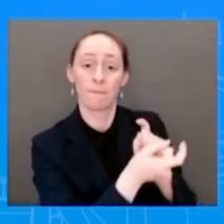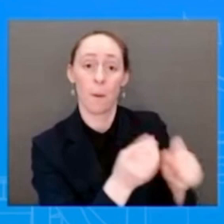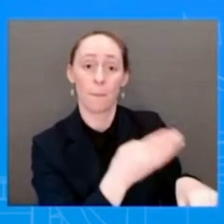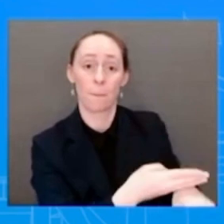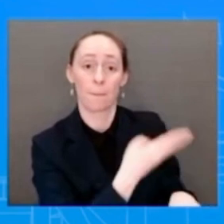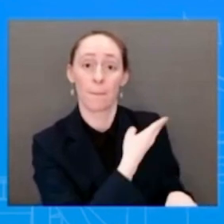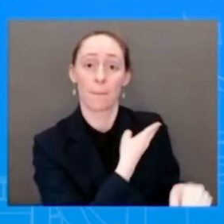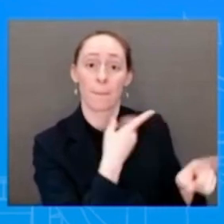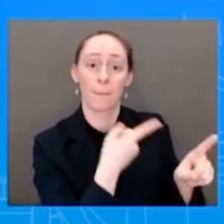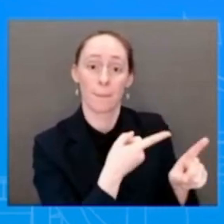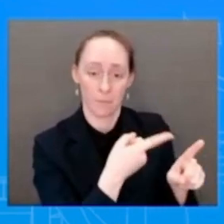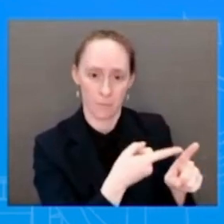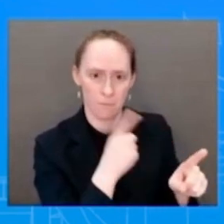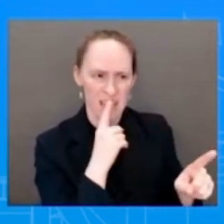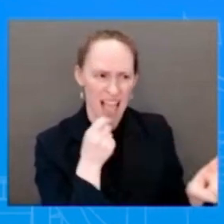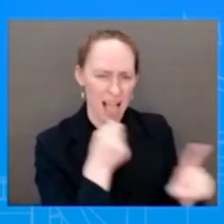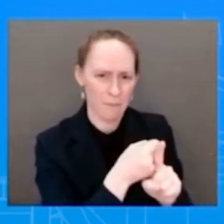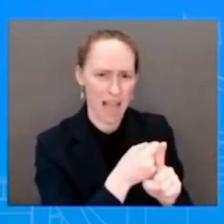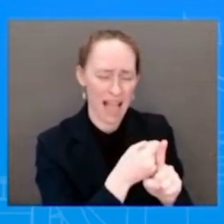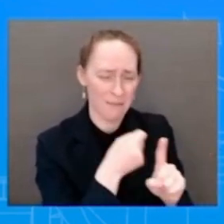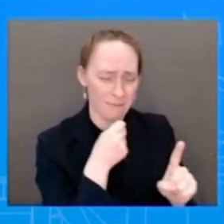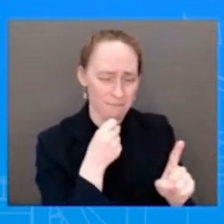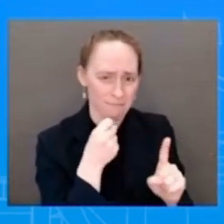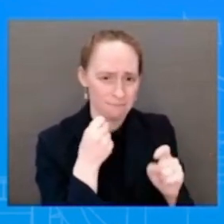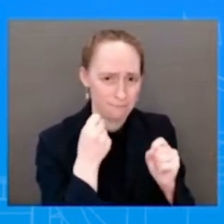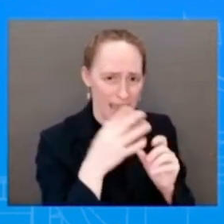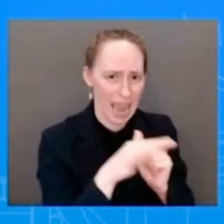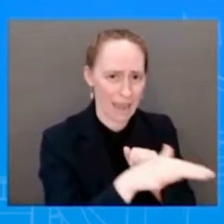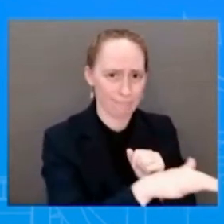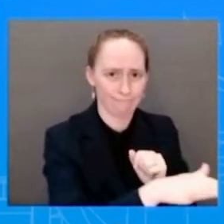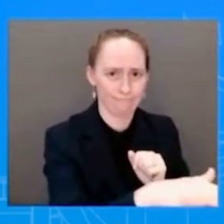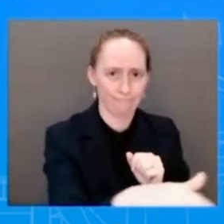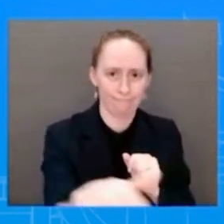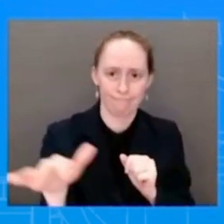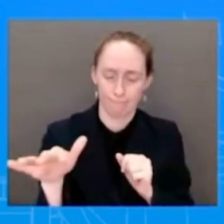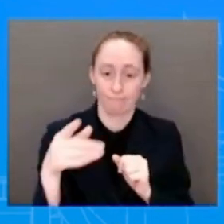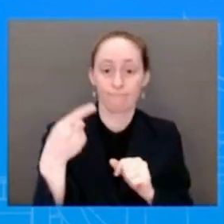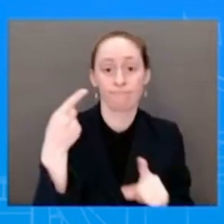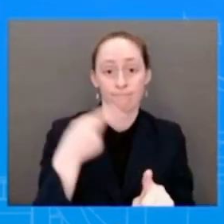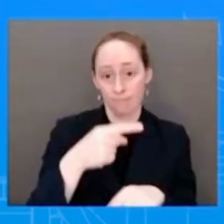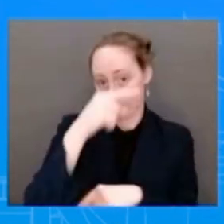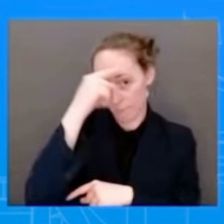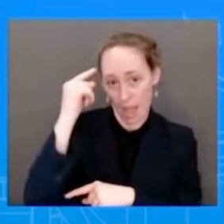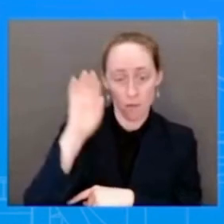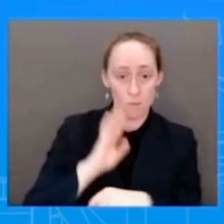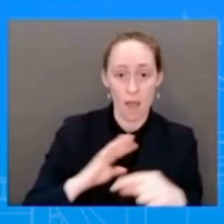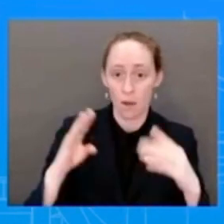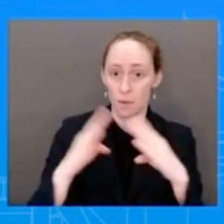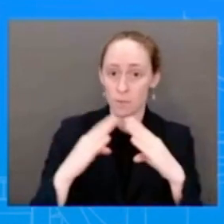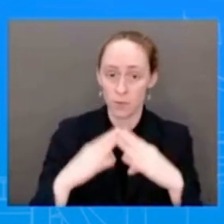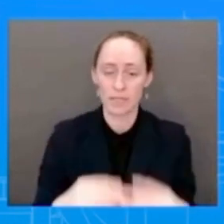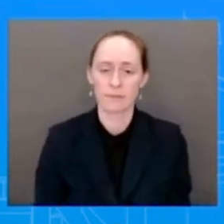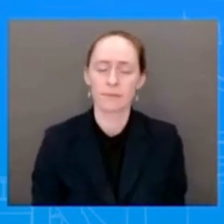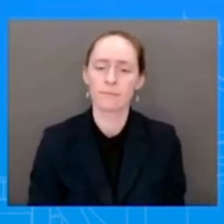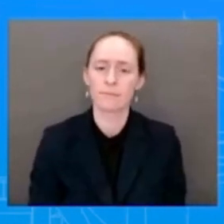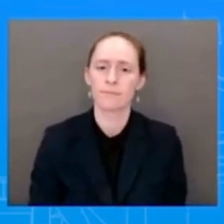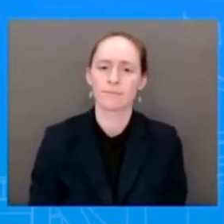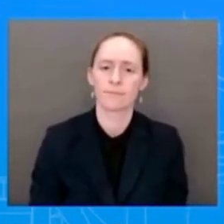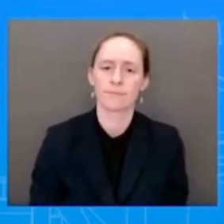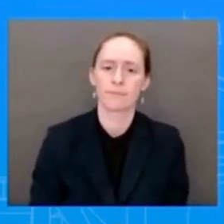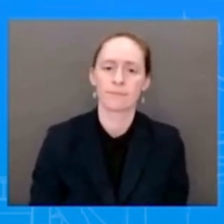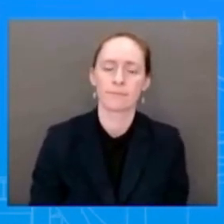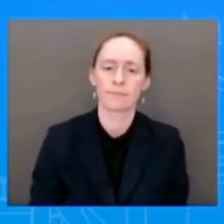specifically, and asking would the George Floyd Injustice and Policing Act